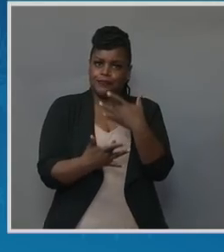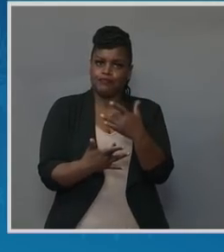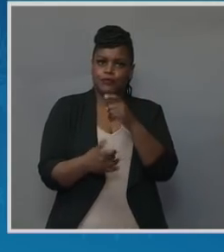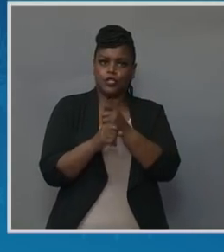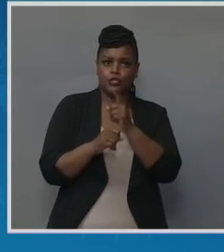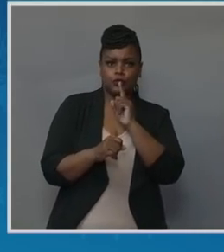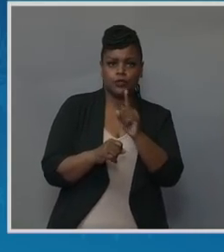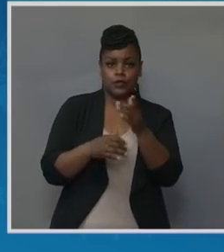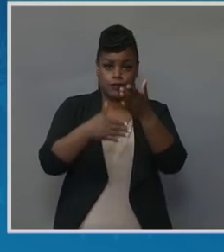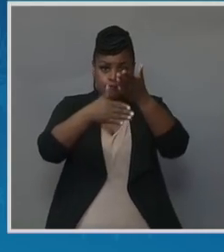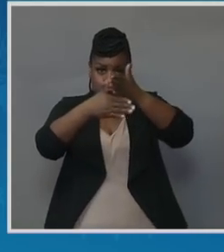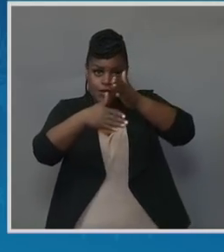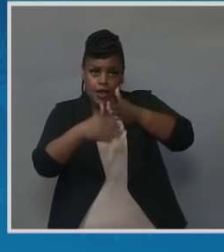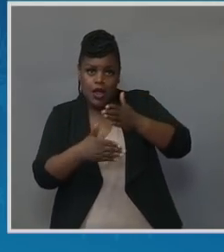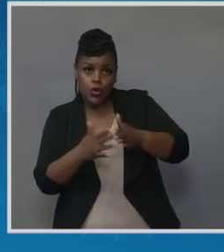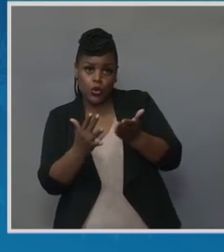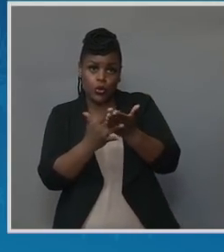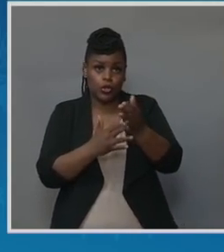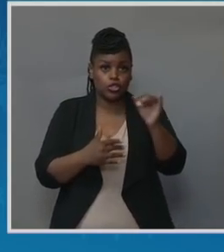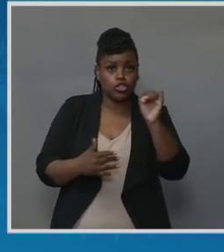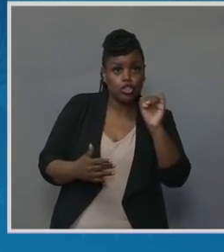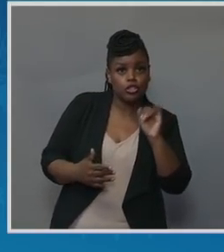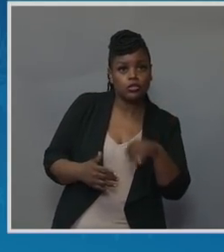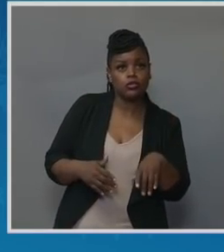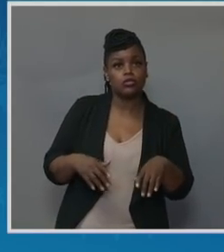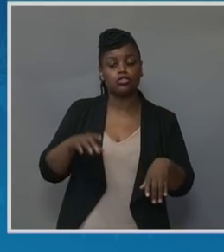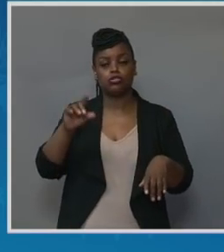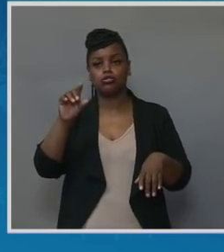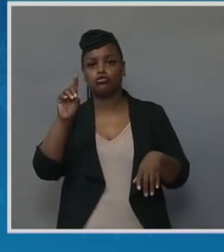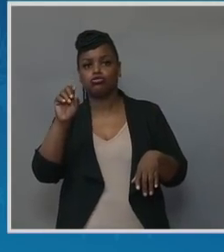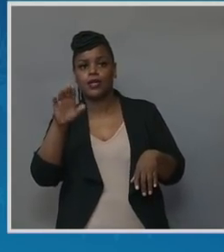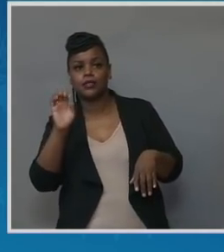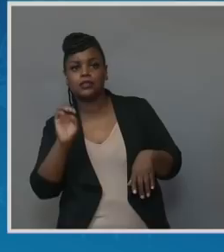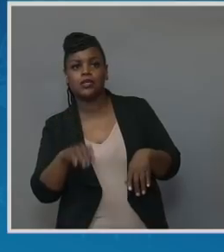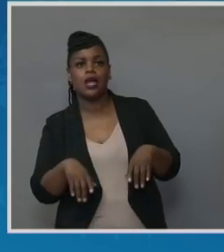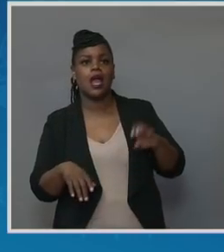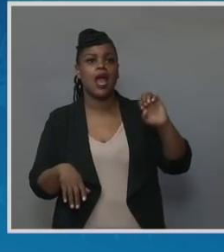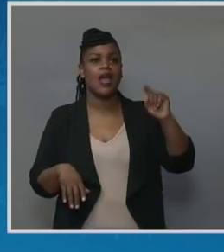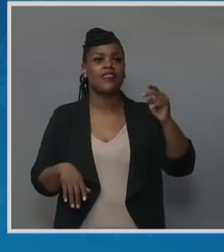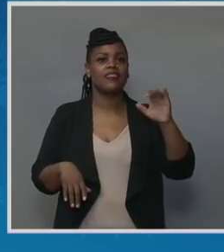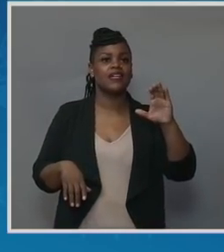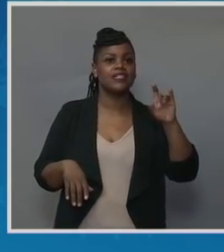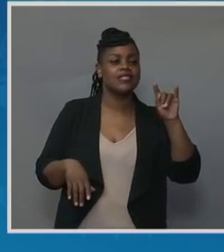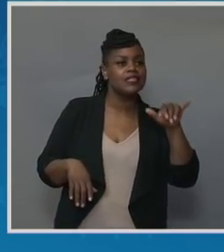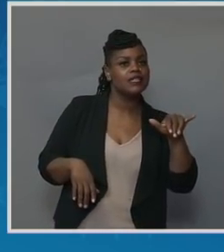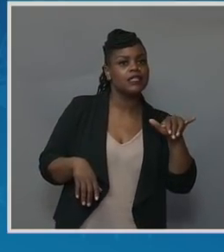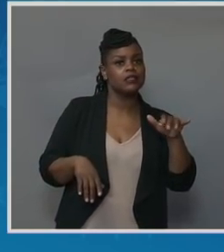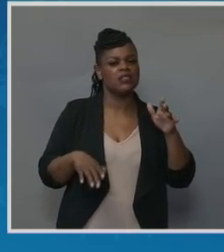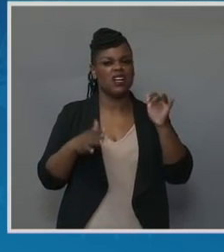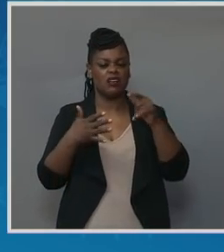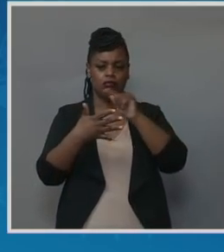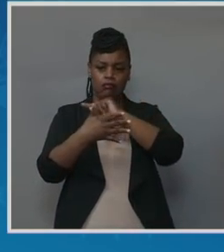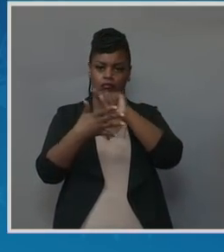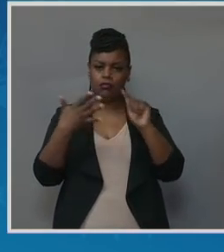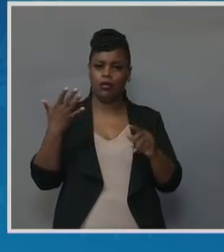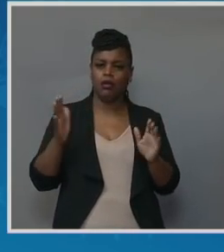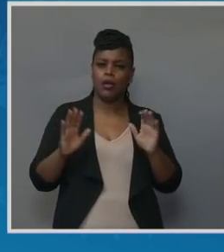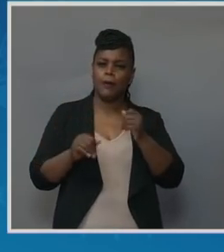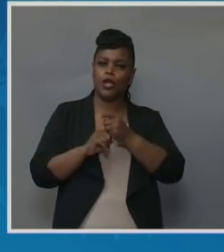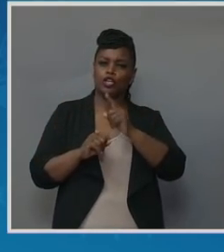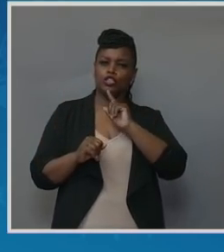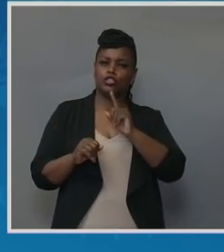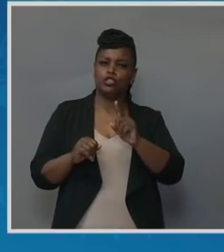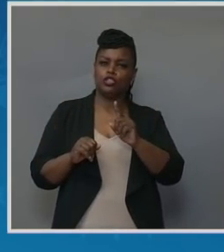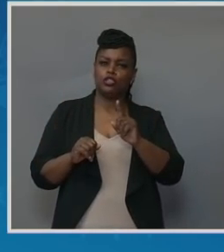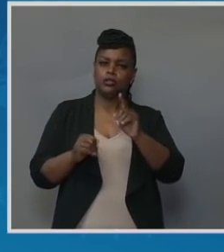insurance so that we know that we're giving the right care and optimizing care for everyone. And then, finally, postpartum. I think the